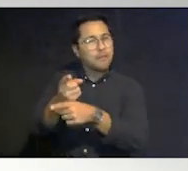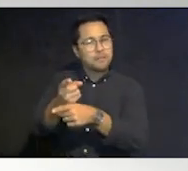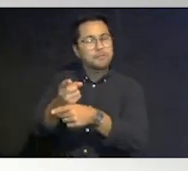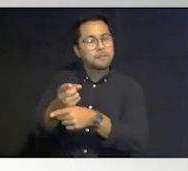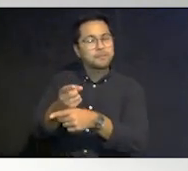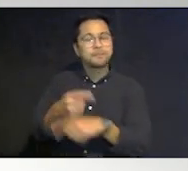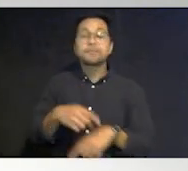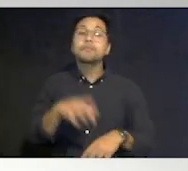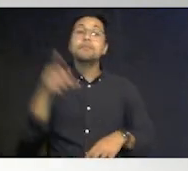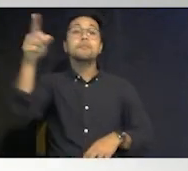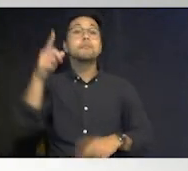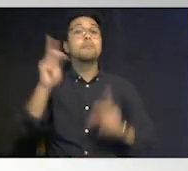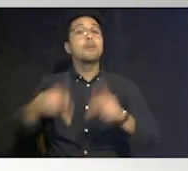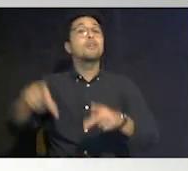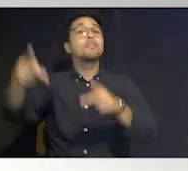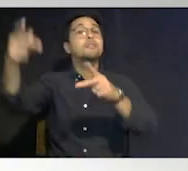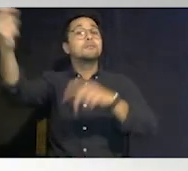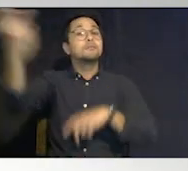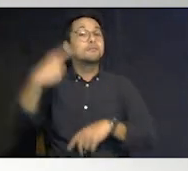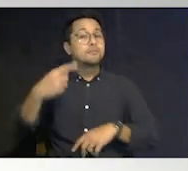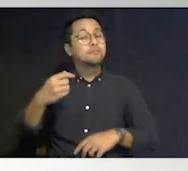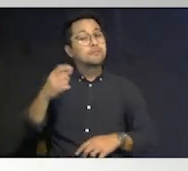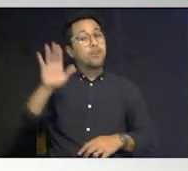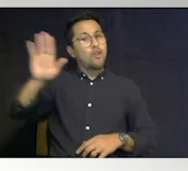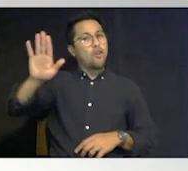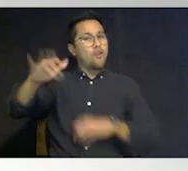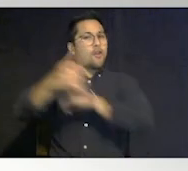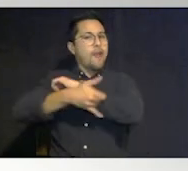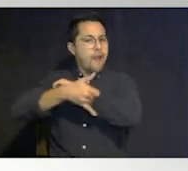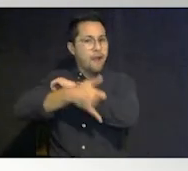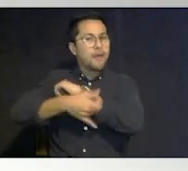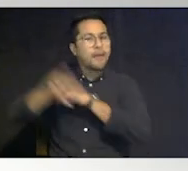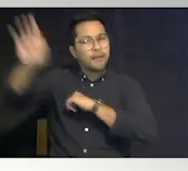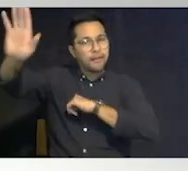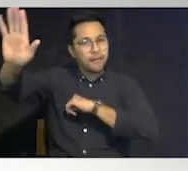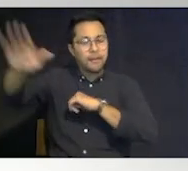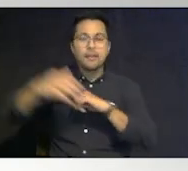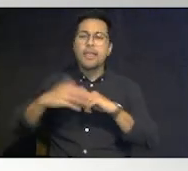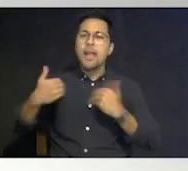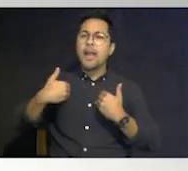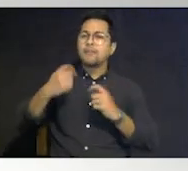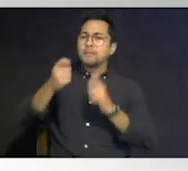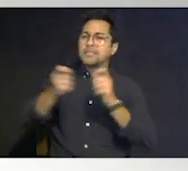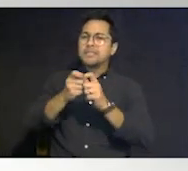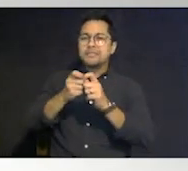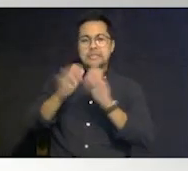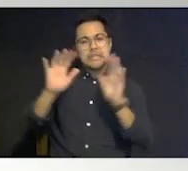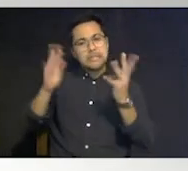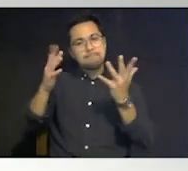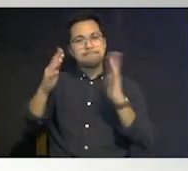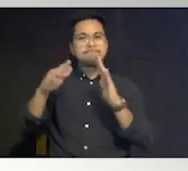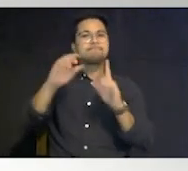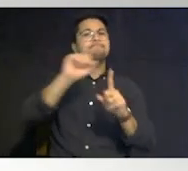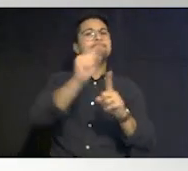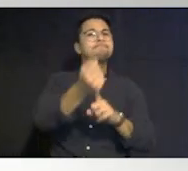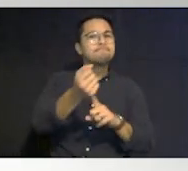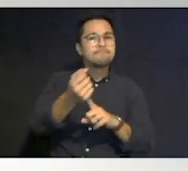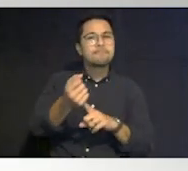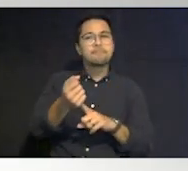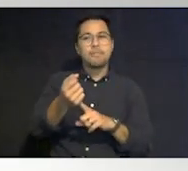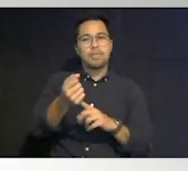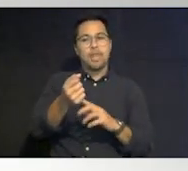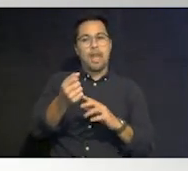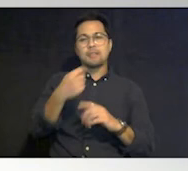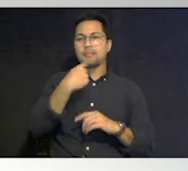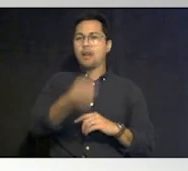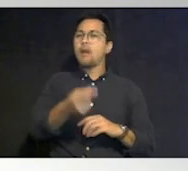the question is in in in the county she's talking about that there are certain situations that would not